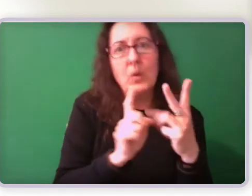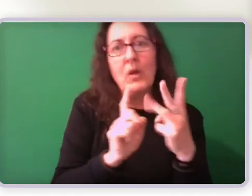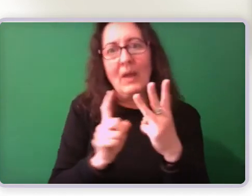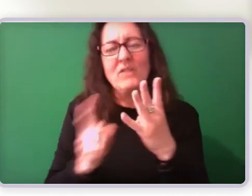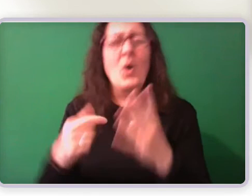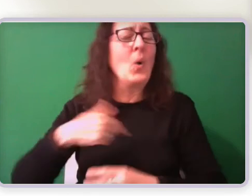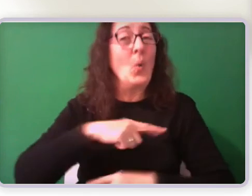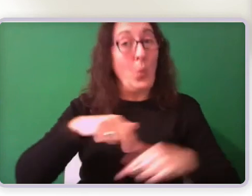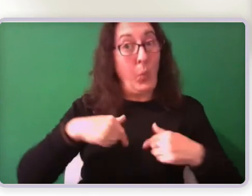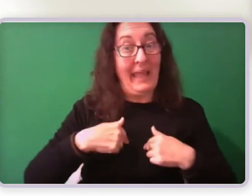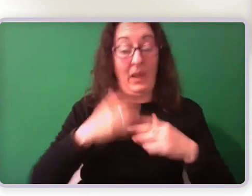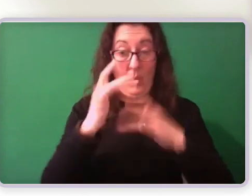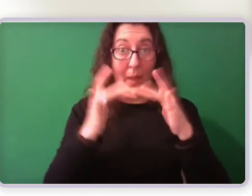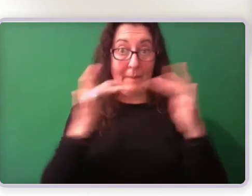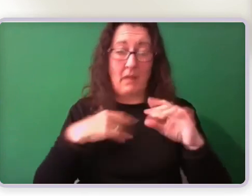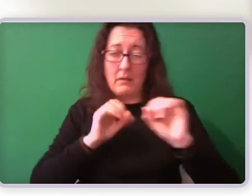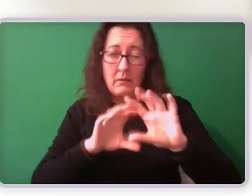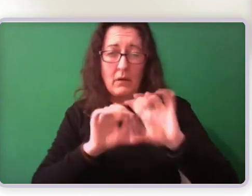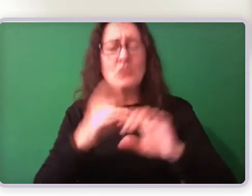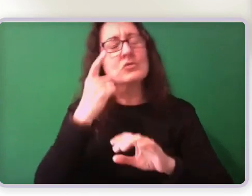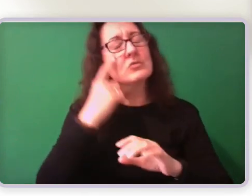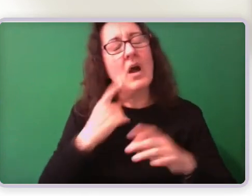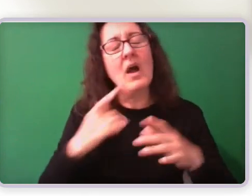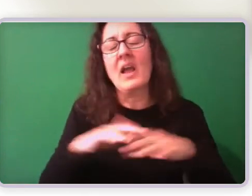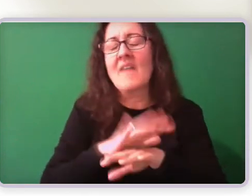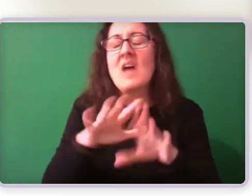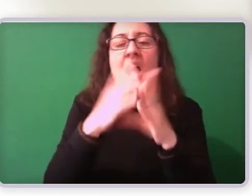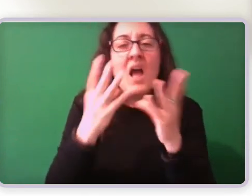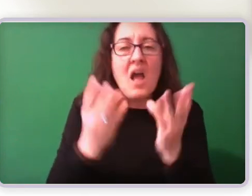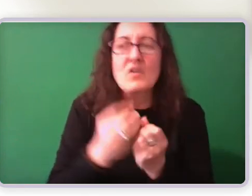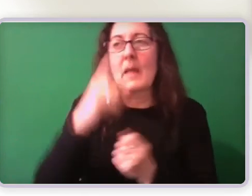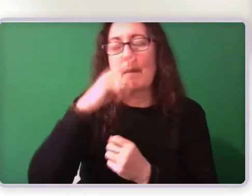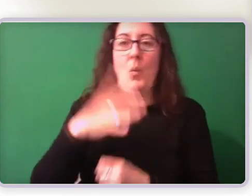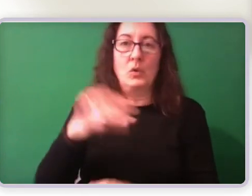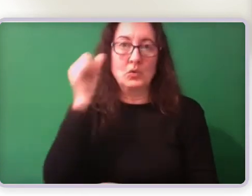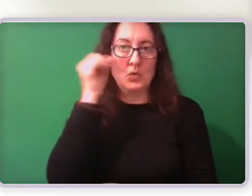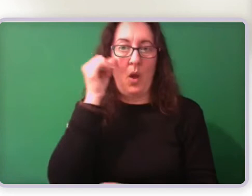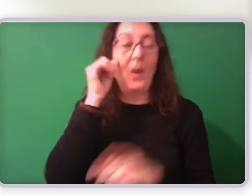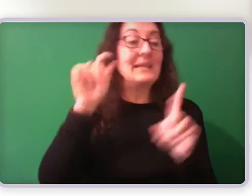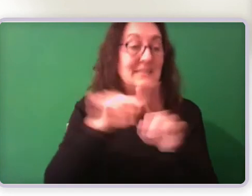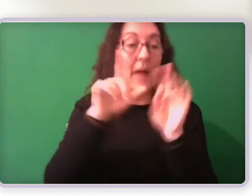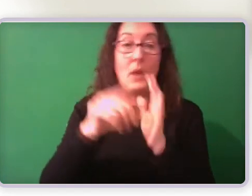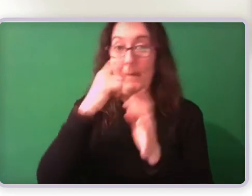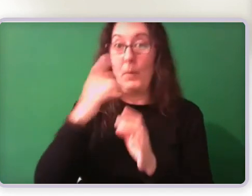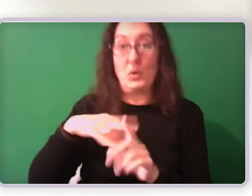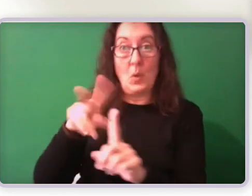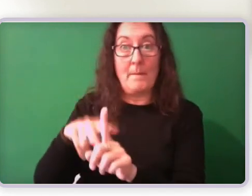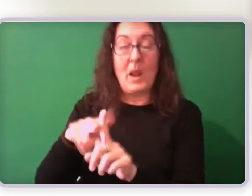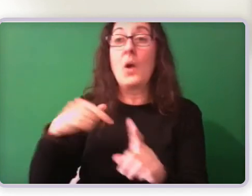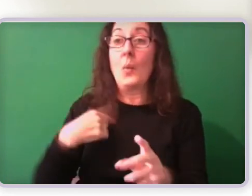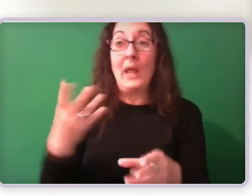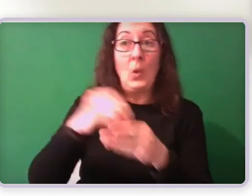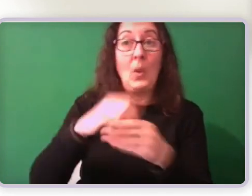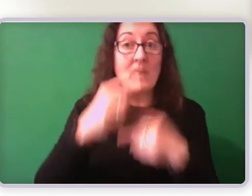would need to know about the DSP when they're applying. So we've included information about eligibility, about